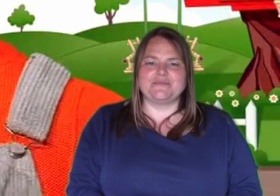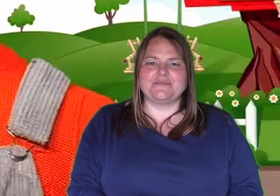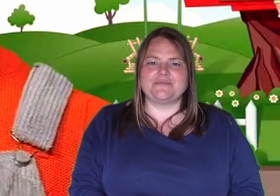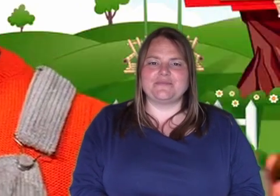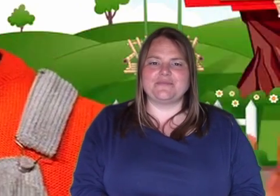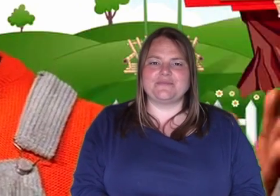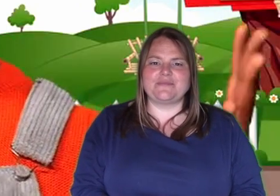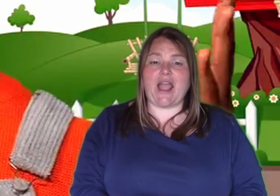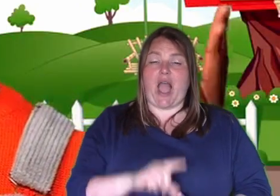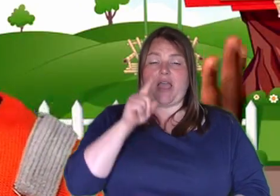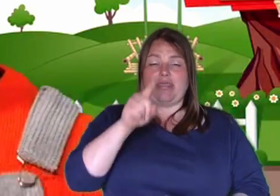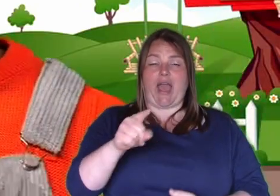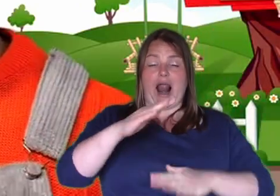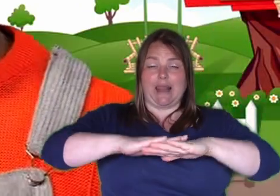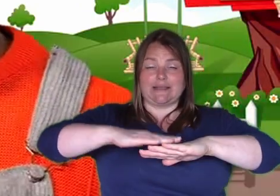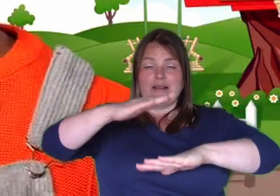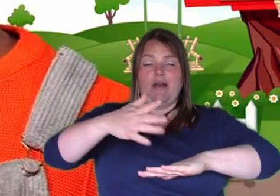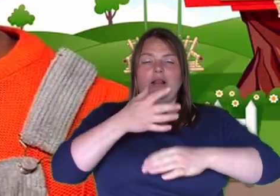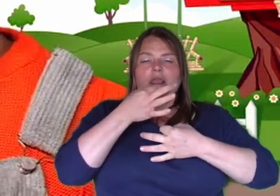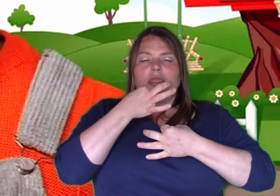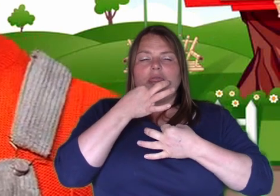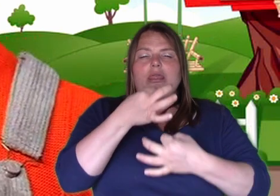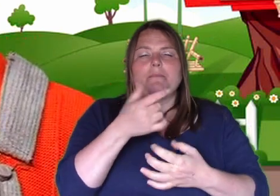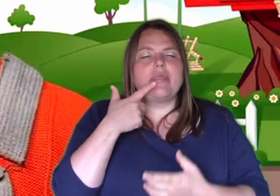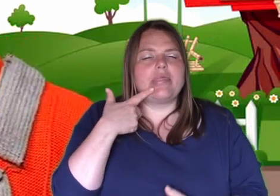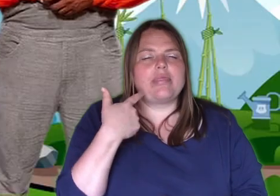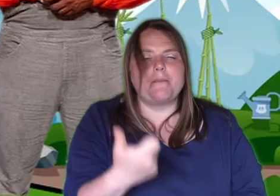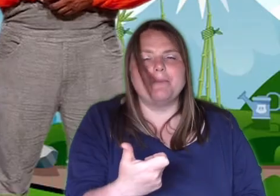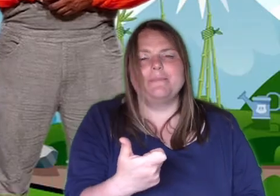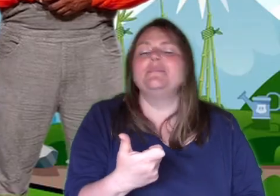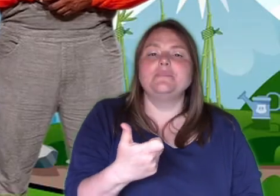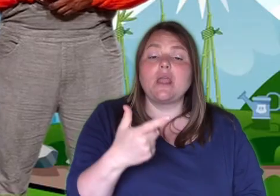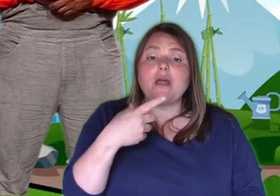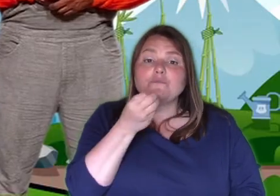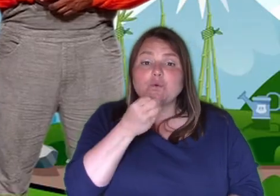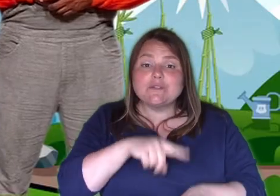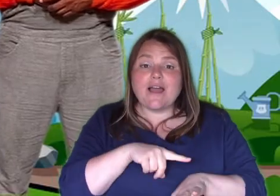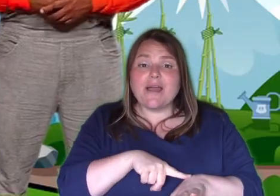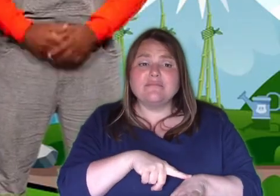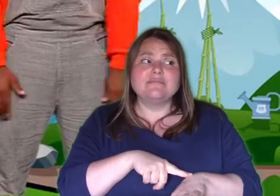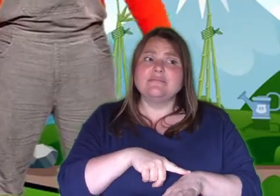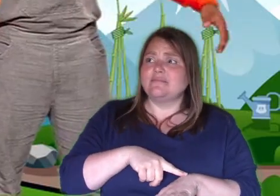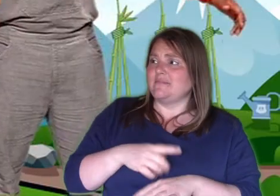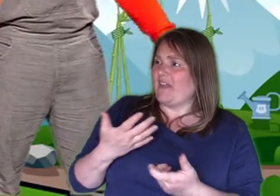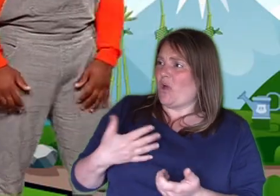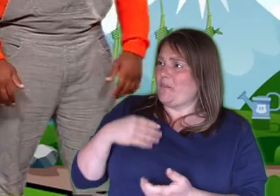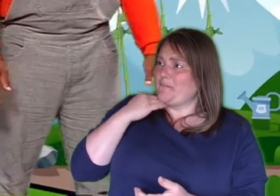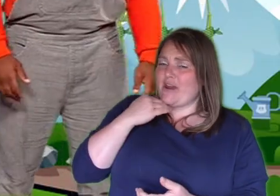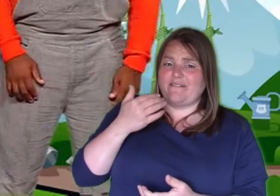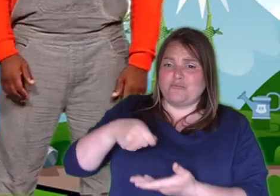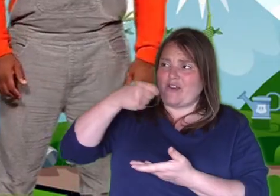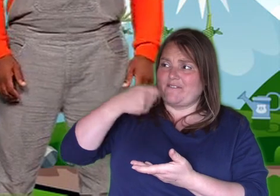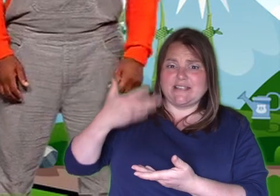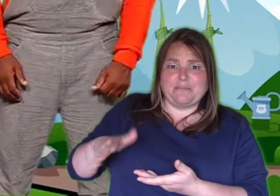That lasagna looked amazing. Is it time for food yet? Marcel, you've only just had breakfast. Hey,